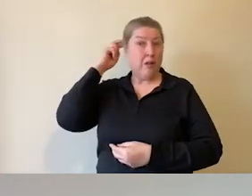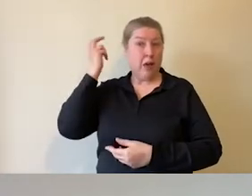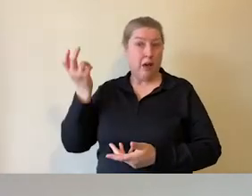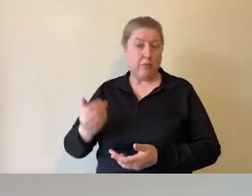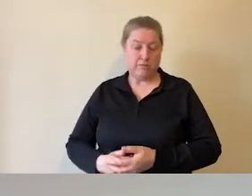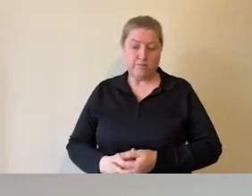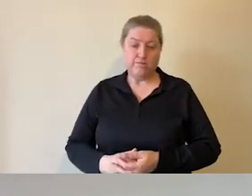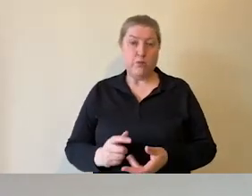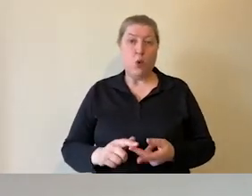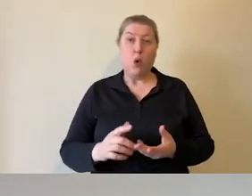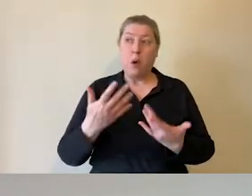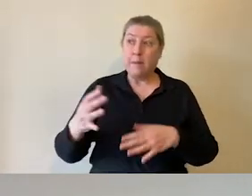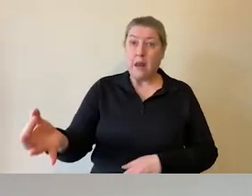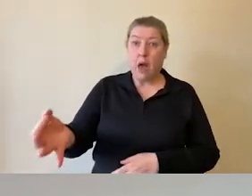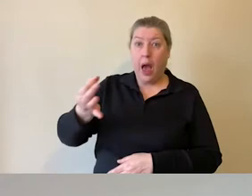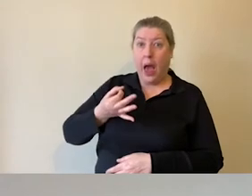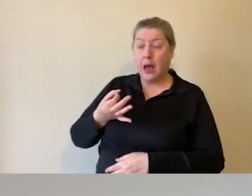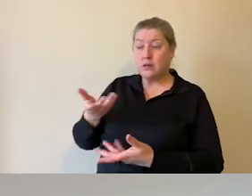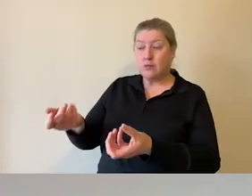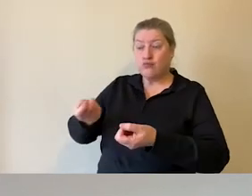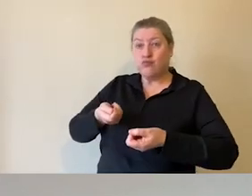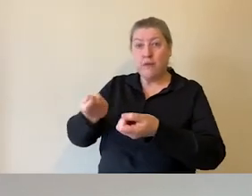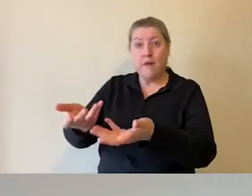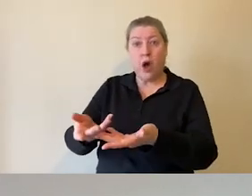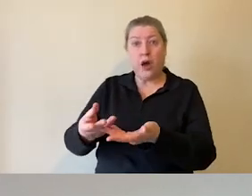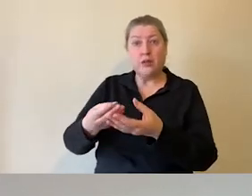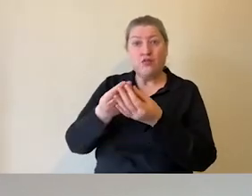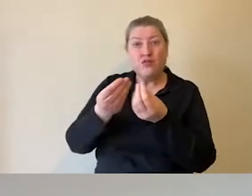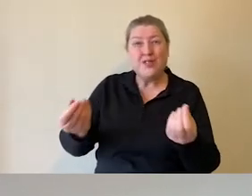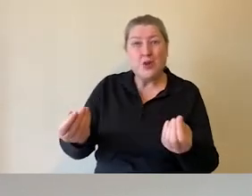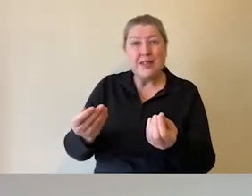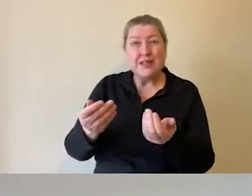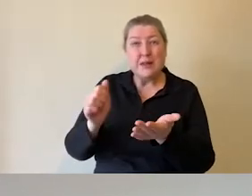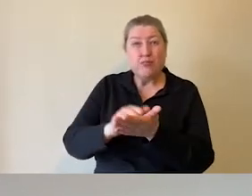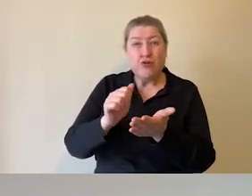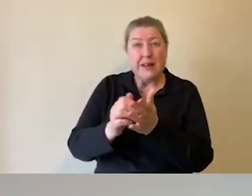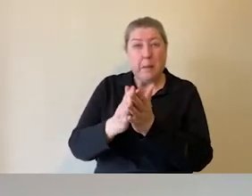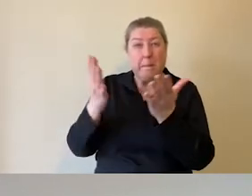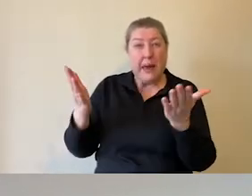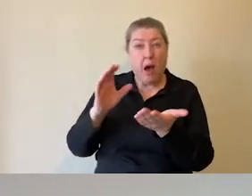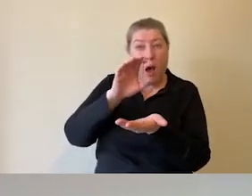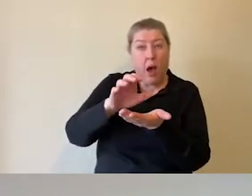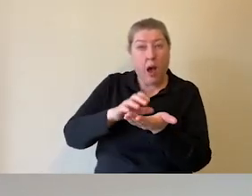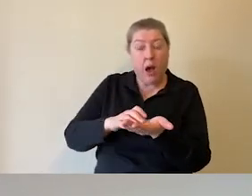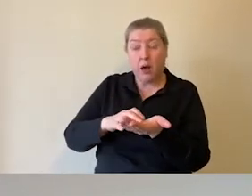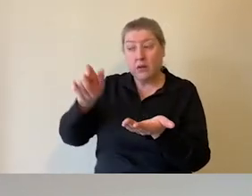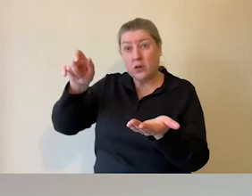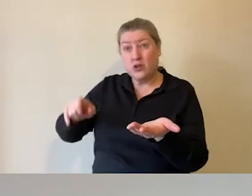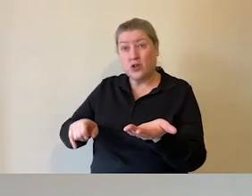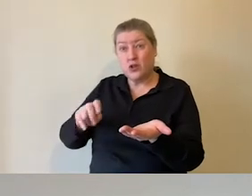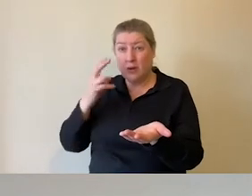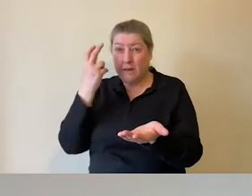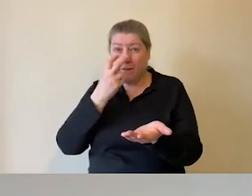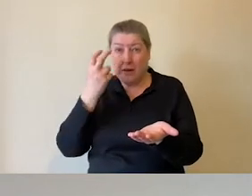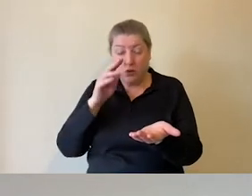We've been asked if we can provide resources in extra large text because one of the students is visually